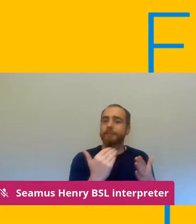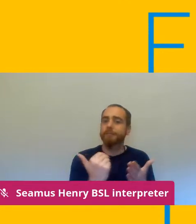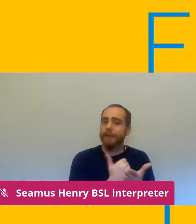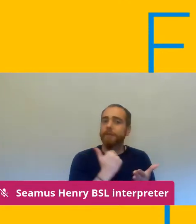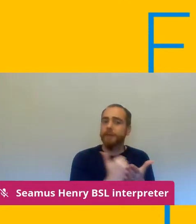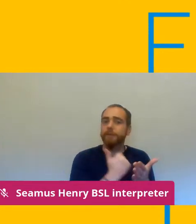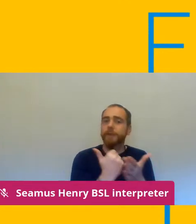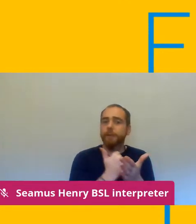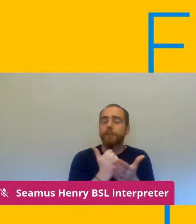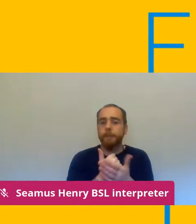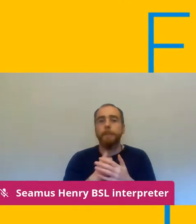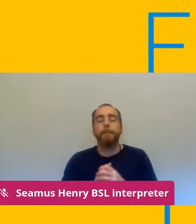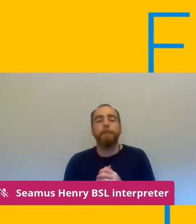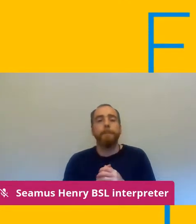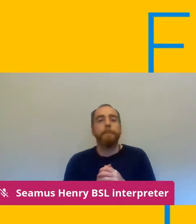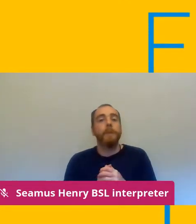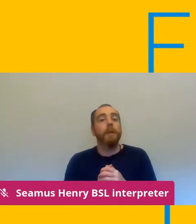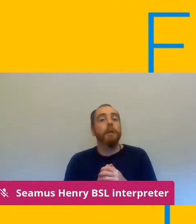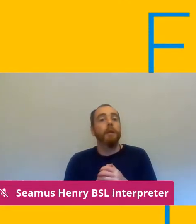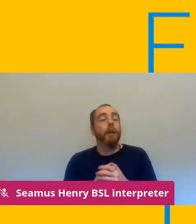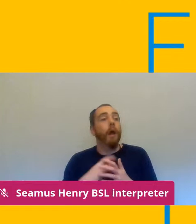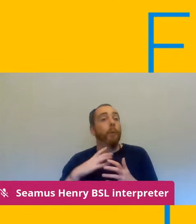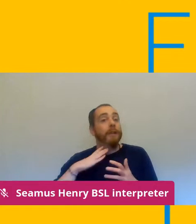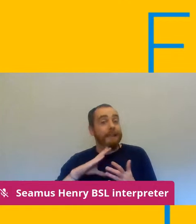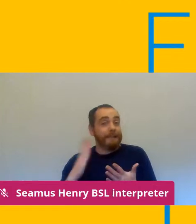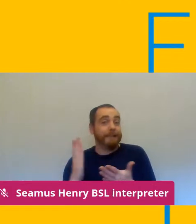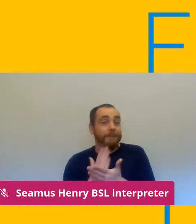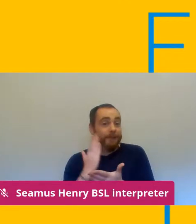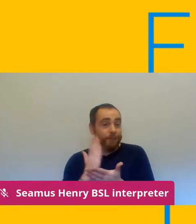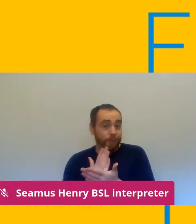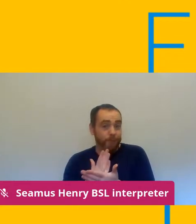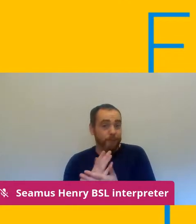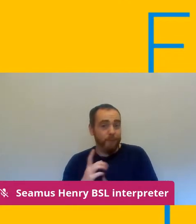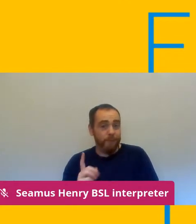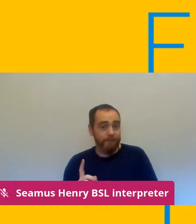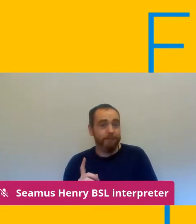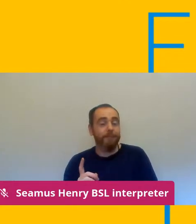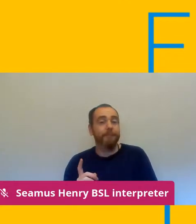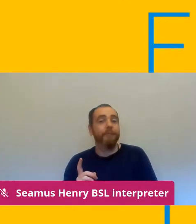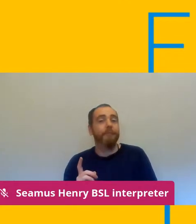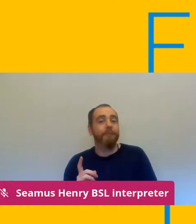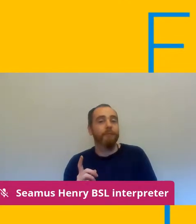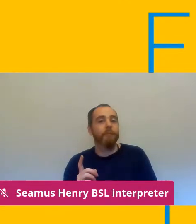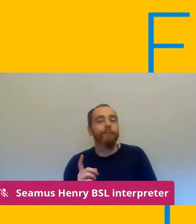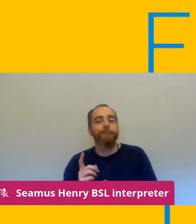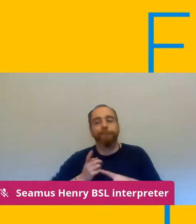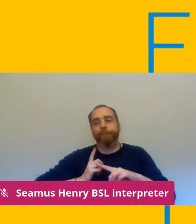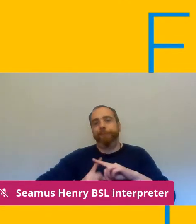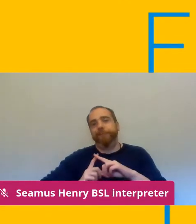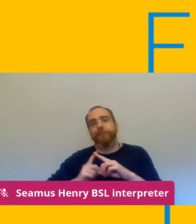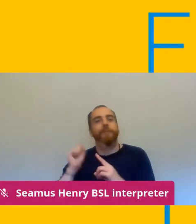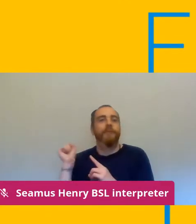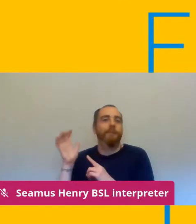alex alluded to this we we need to absolutely make sure that we have in place as an urgent priority uh serious and imminent danger